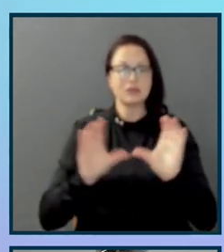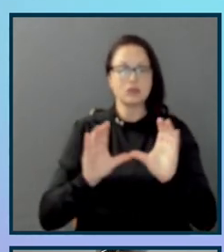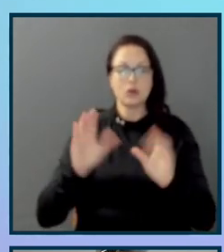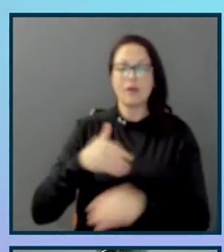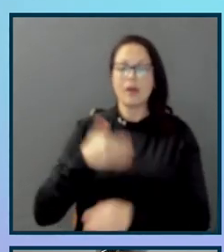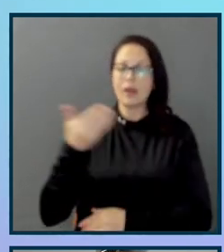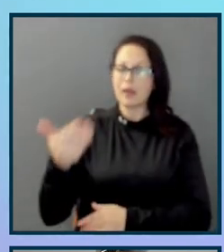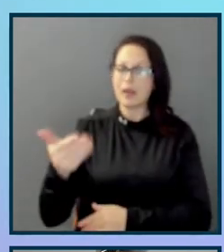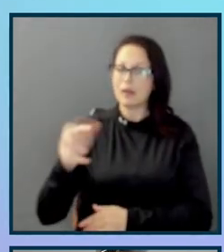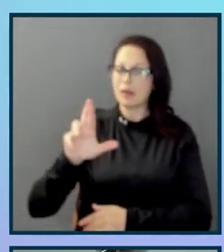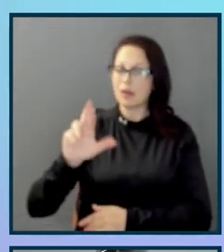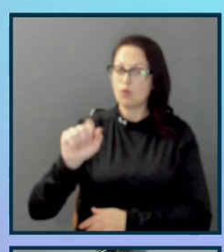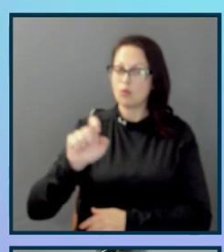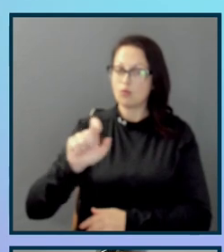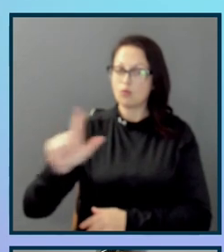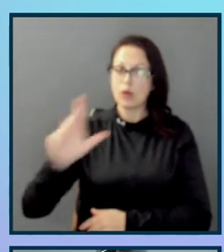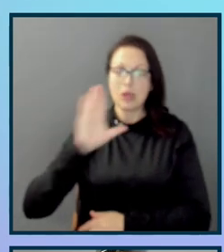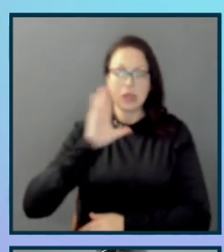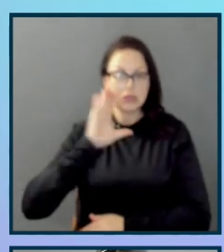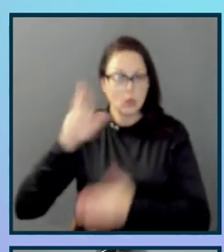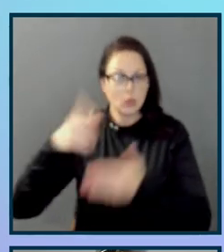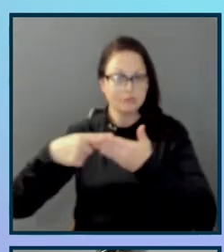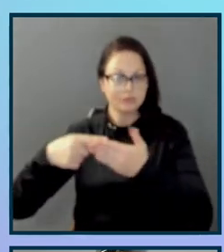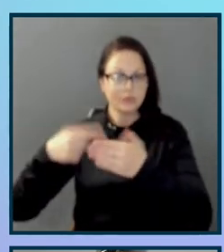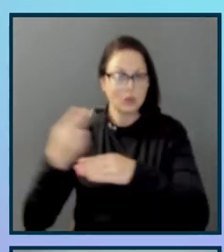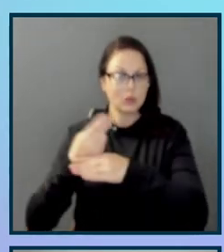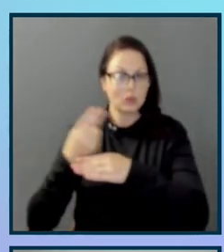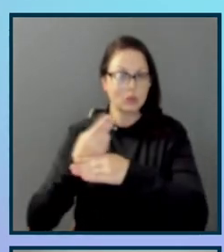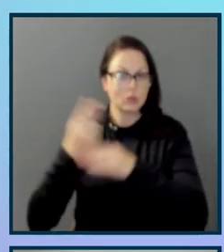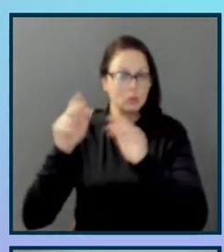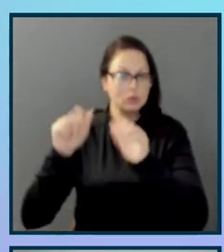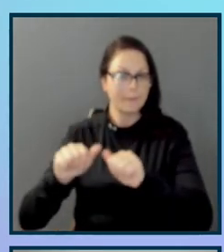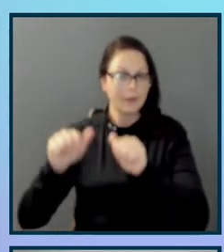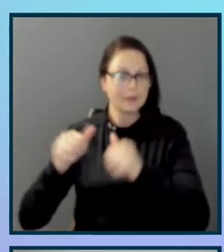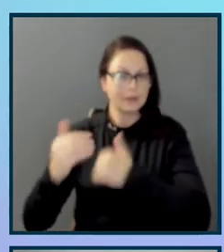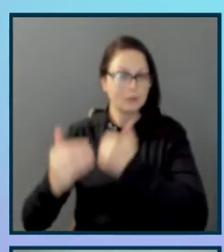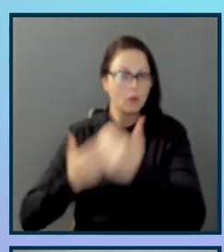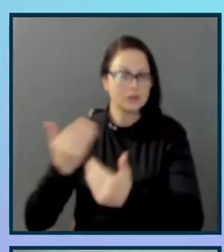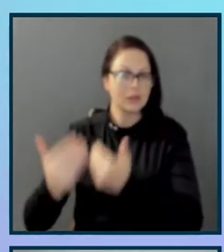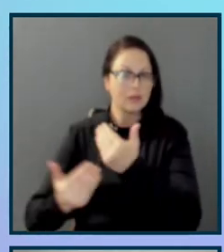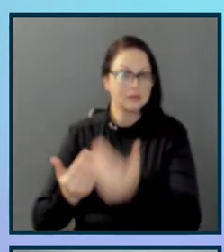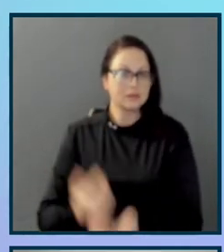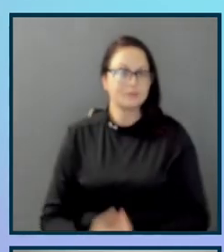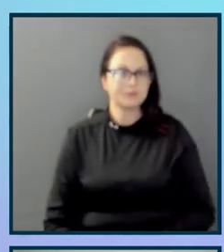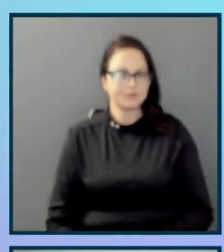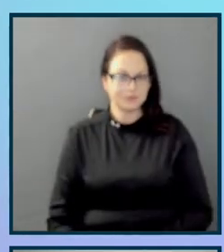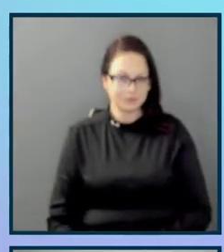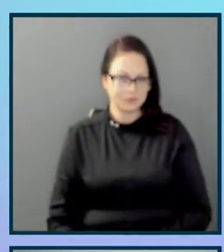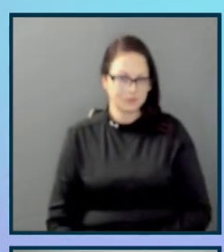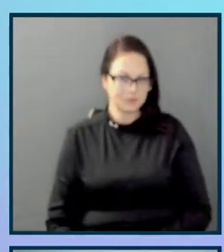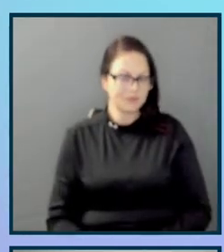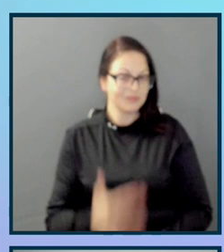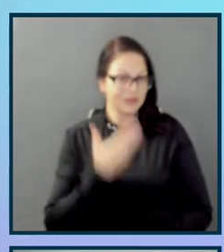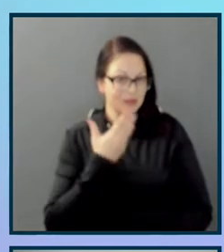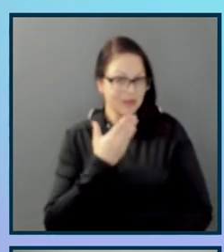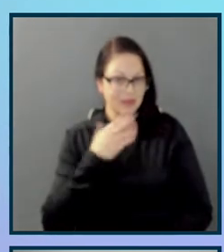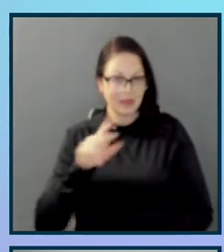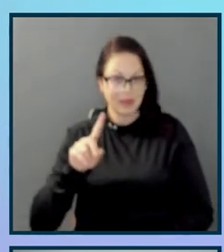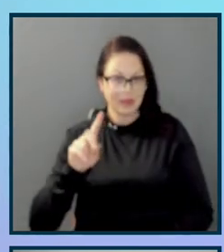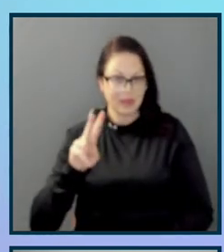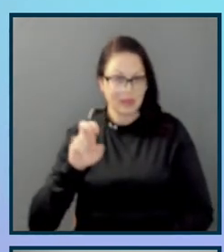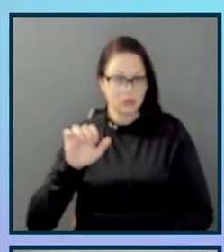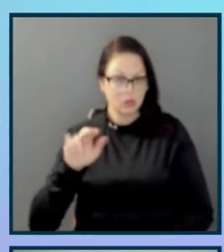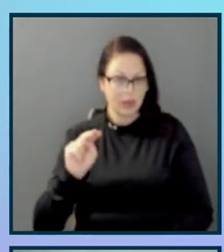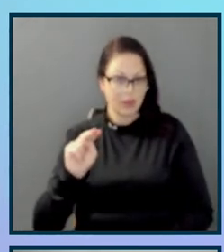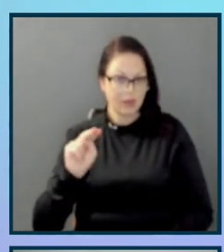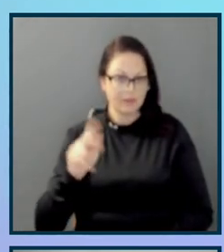to Rachel, who's going to take us through our usability process. RACHEL ALFORD- Awesome. Thank you, Devin. So of course, once we had our